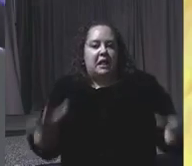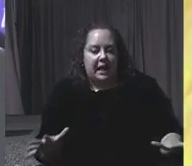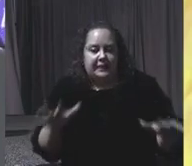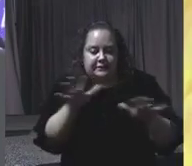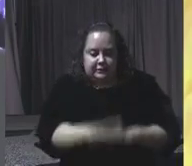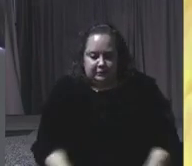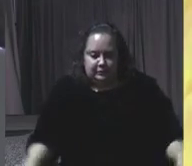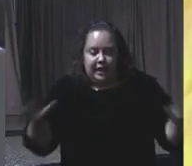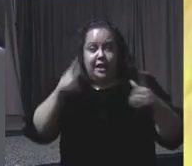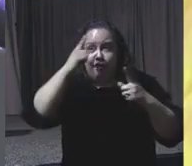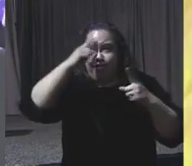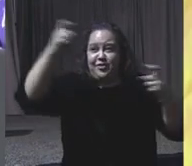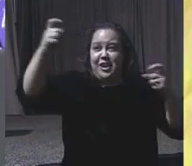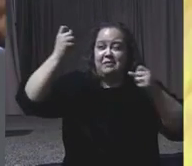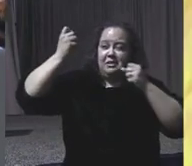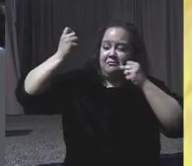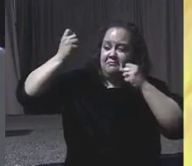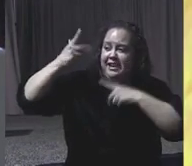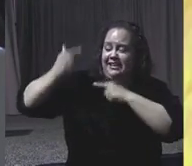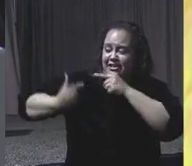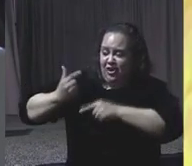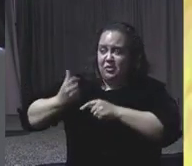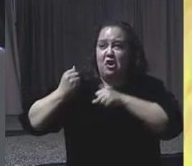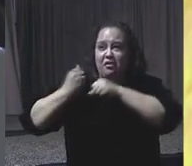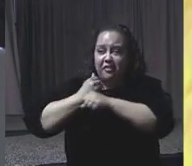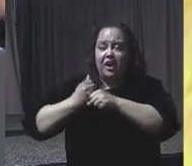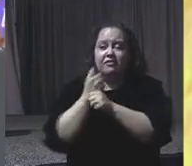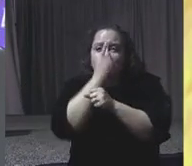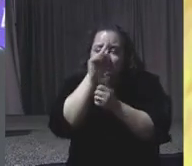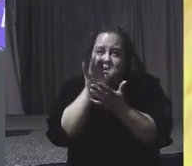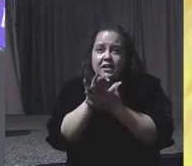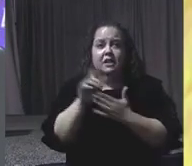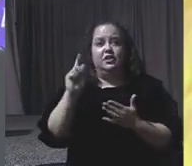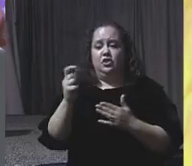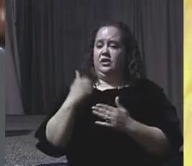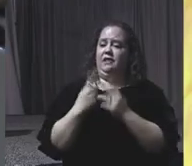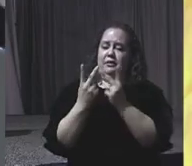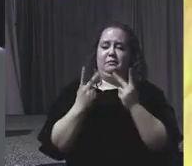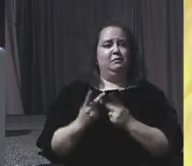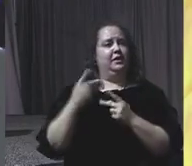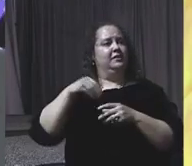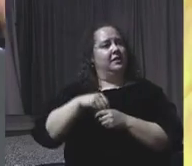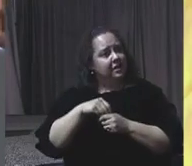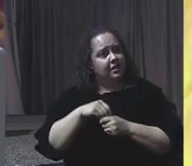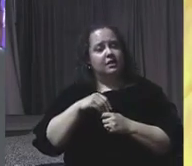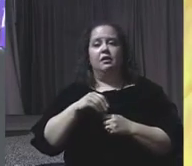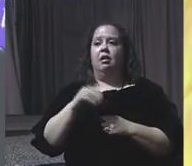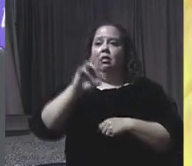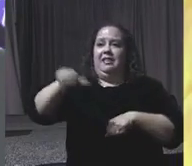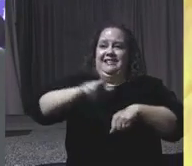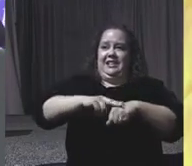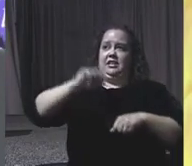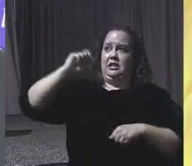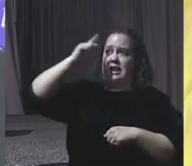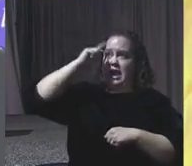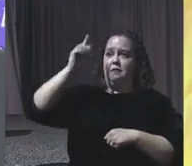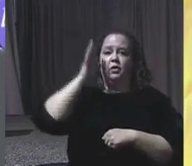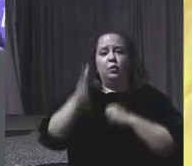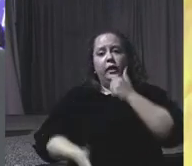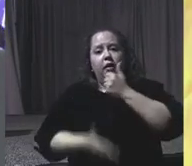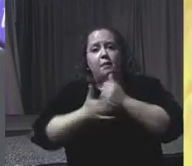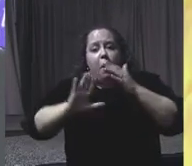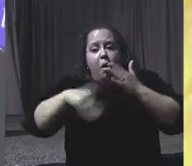fought for and believe that there should be a site in the nation's capital that will help all Americans remember